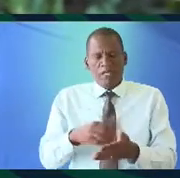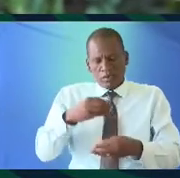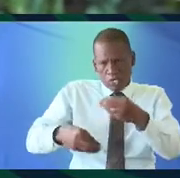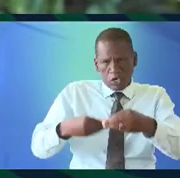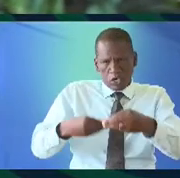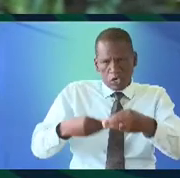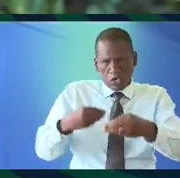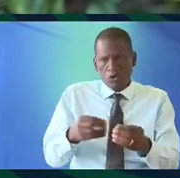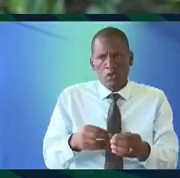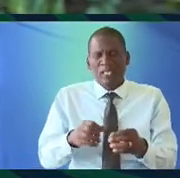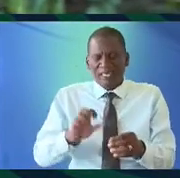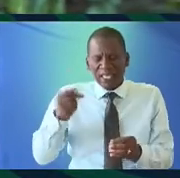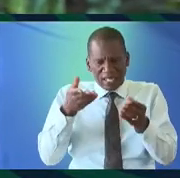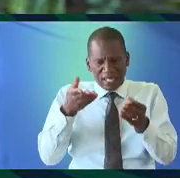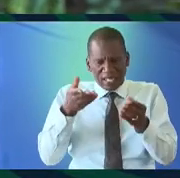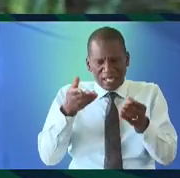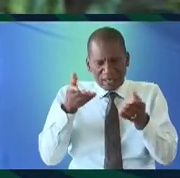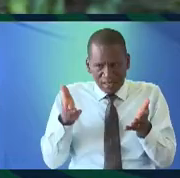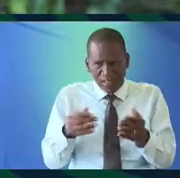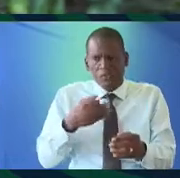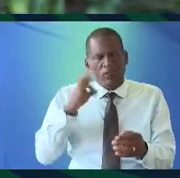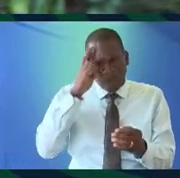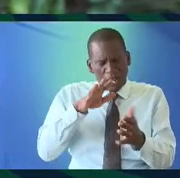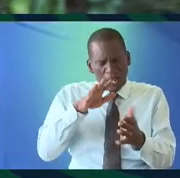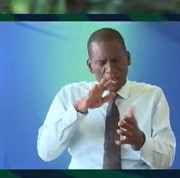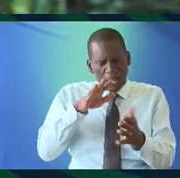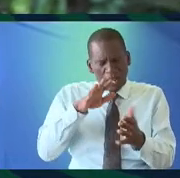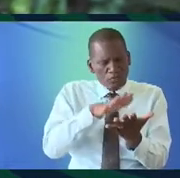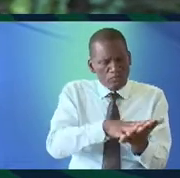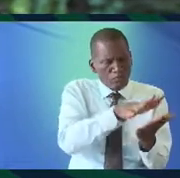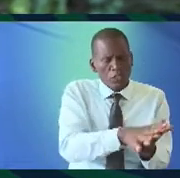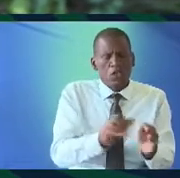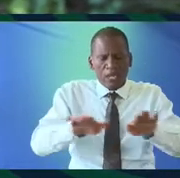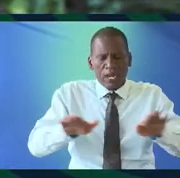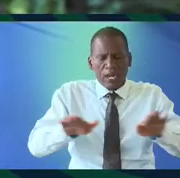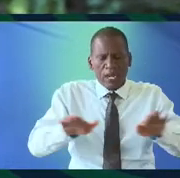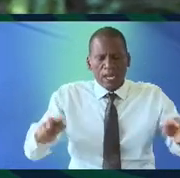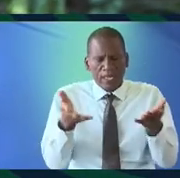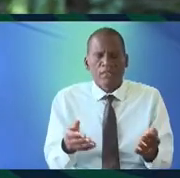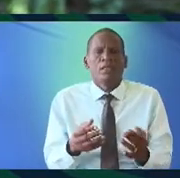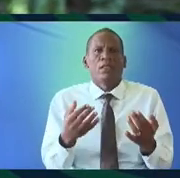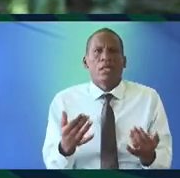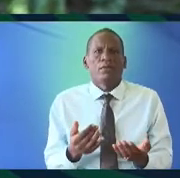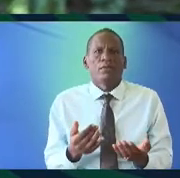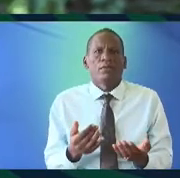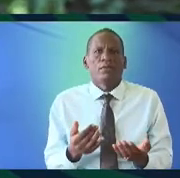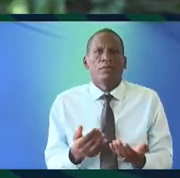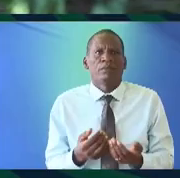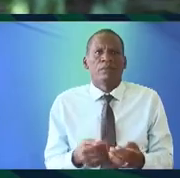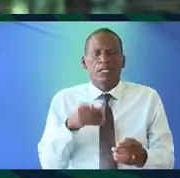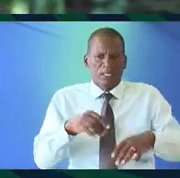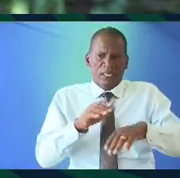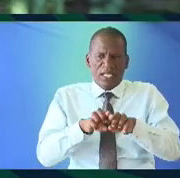textile is undeniably Kenyan because it holds the memory and the fingerprint of the land and so